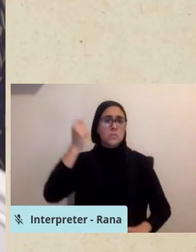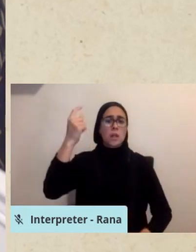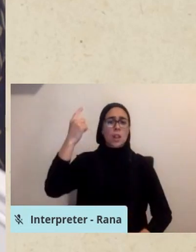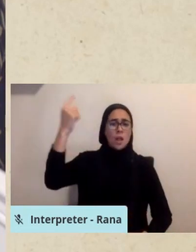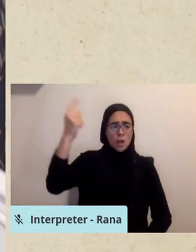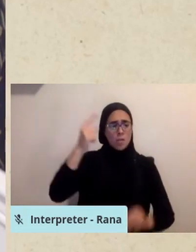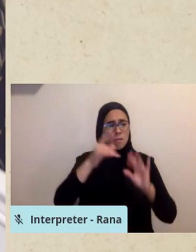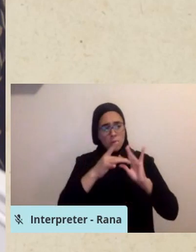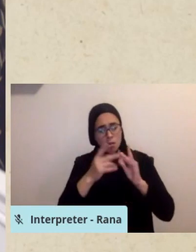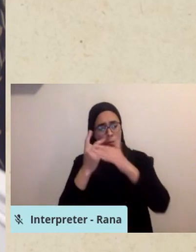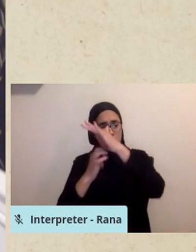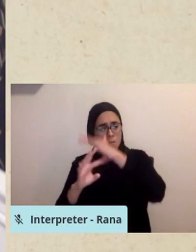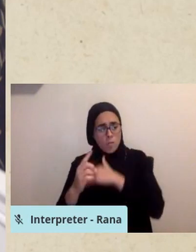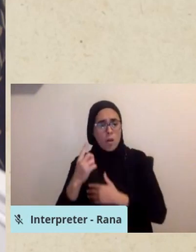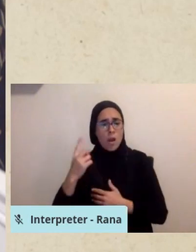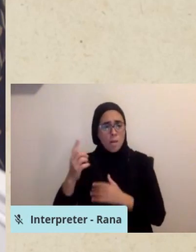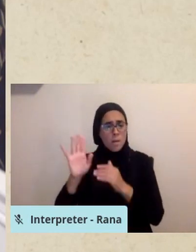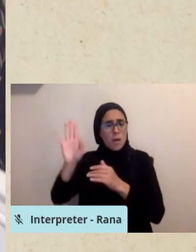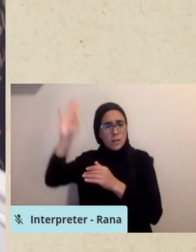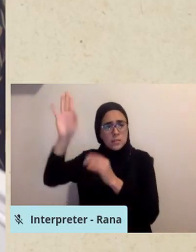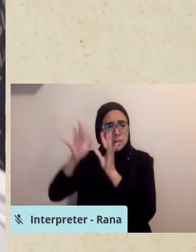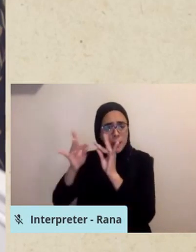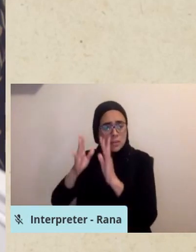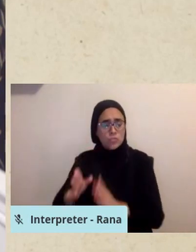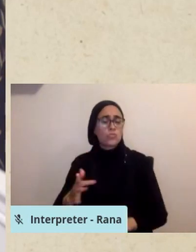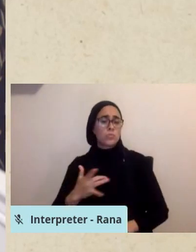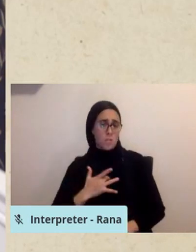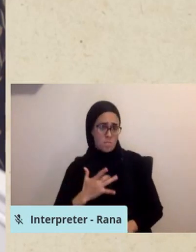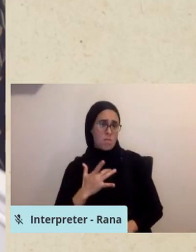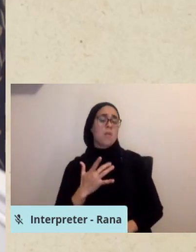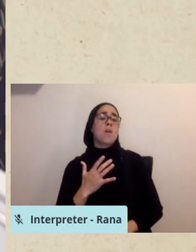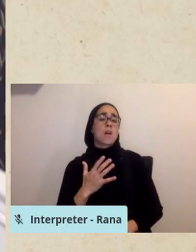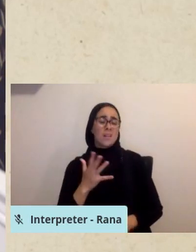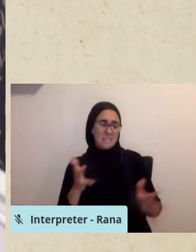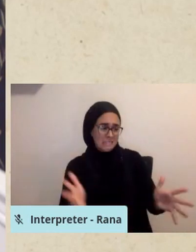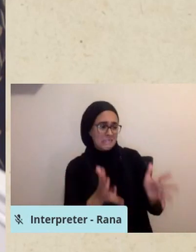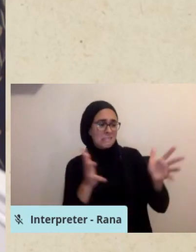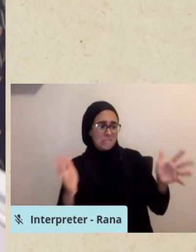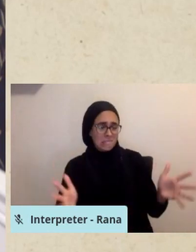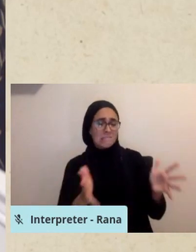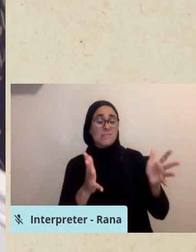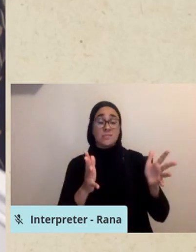express and affirm the foundational beliefs of Islam.